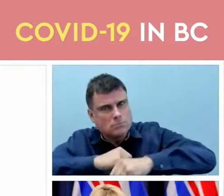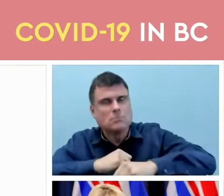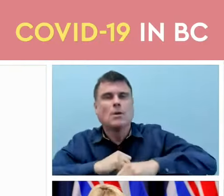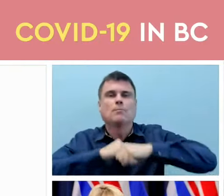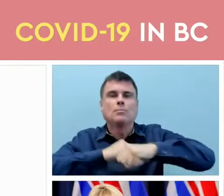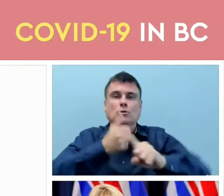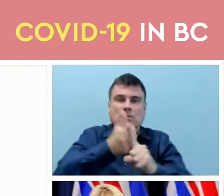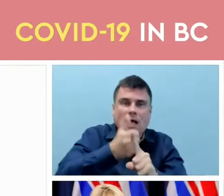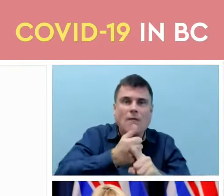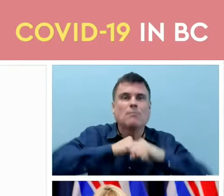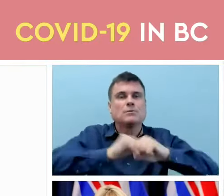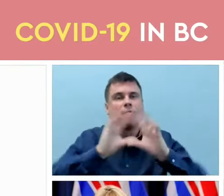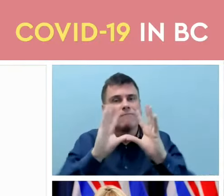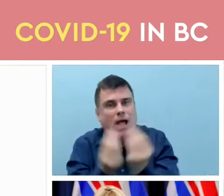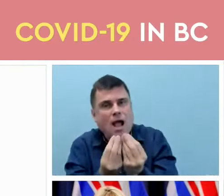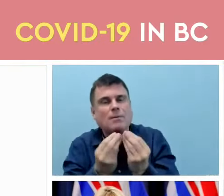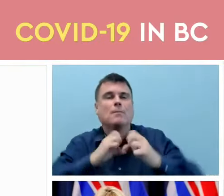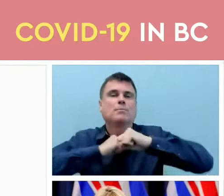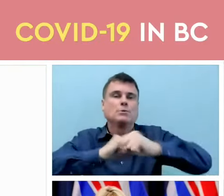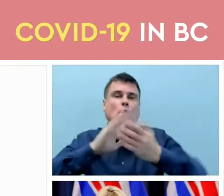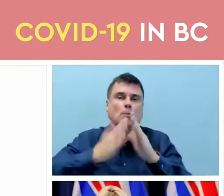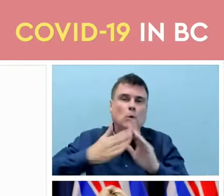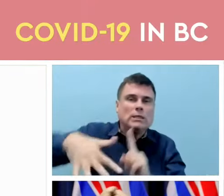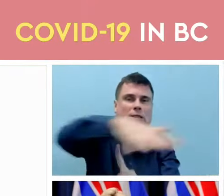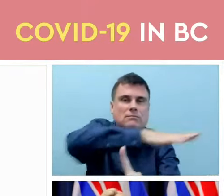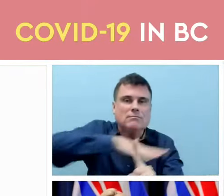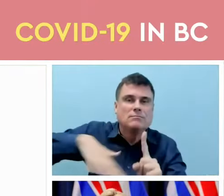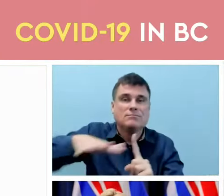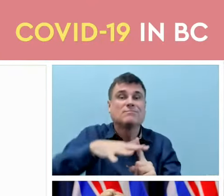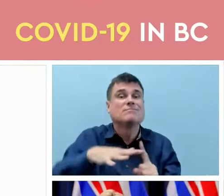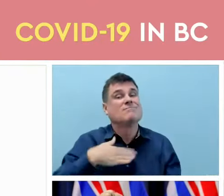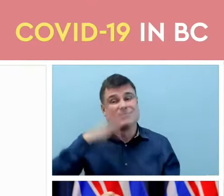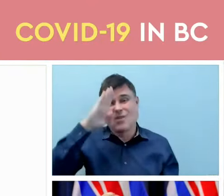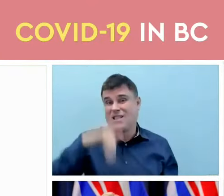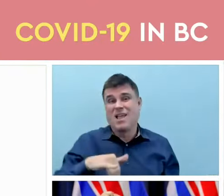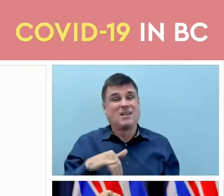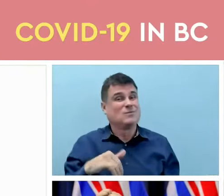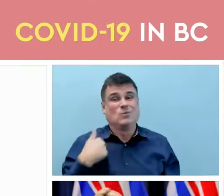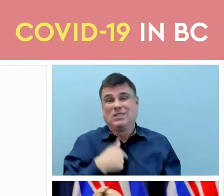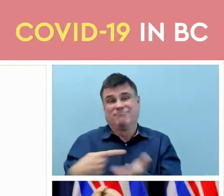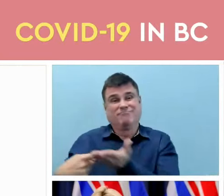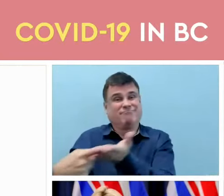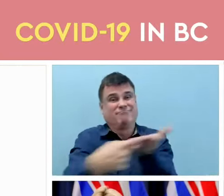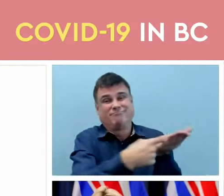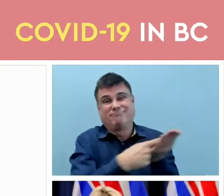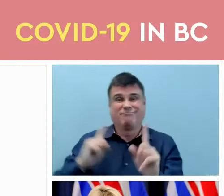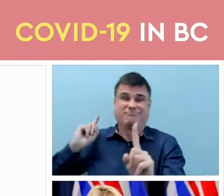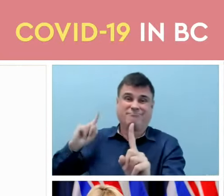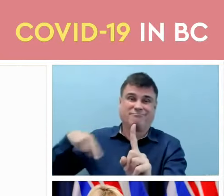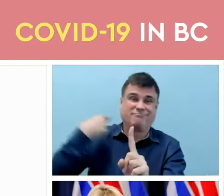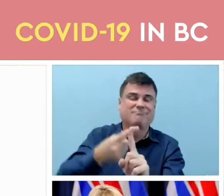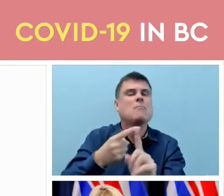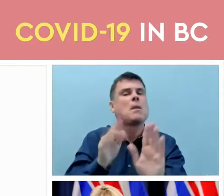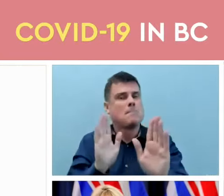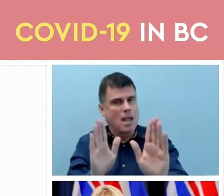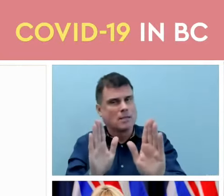and we've been talking about this on and off for the last number of weeks, but we will be transitioning from the daily, numbers